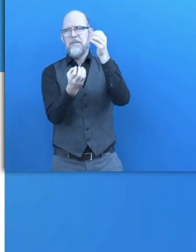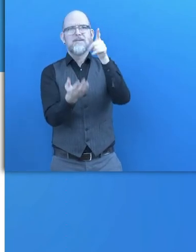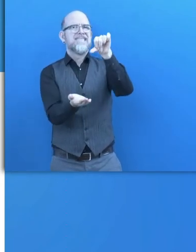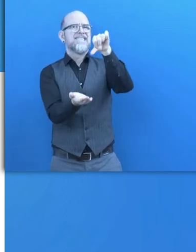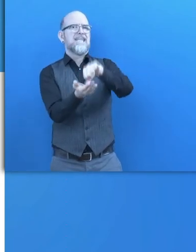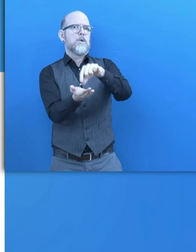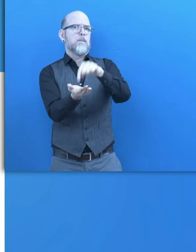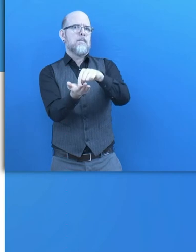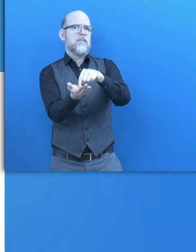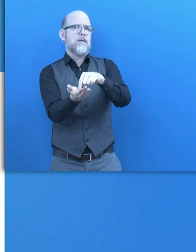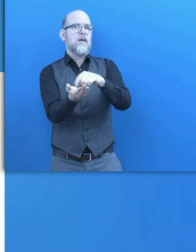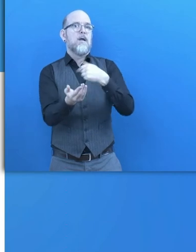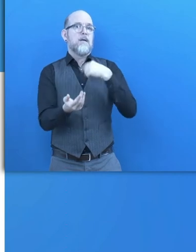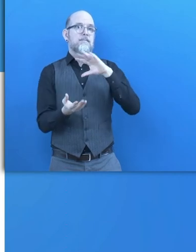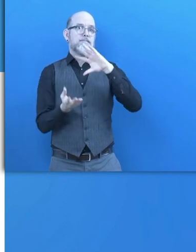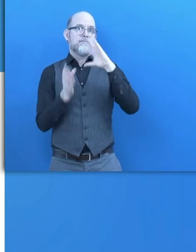a lead organization.